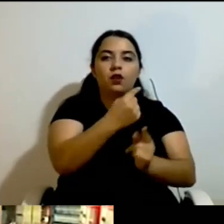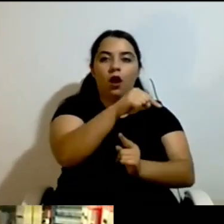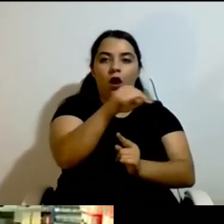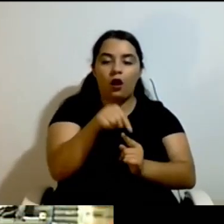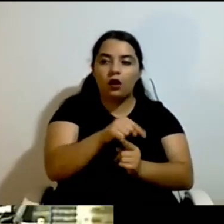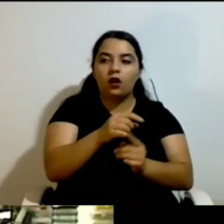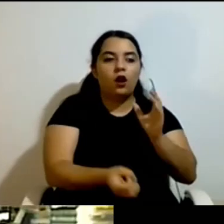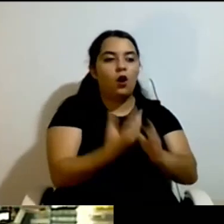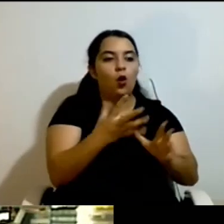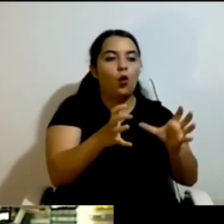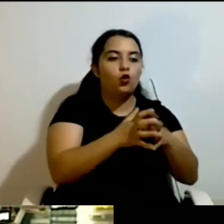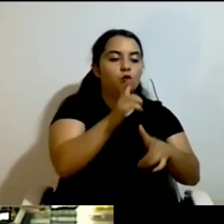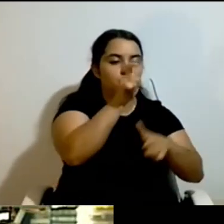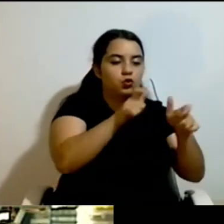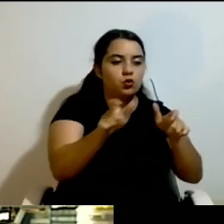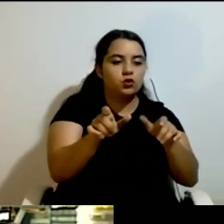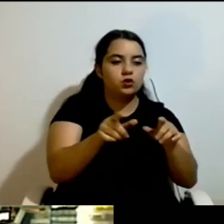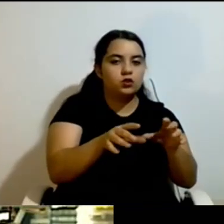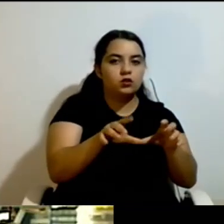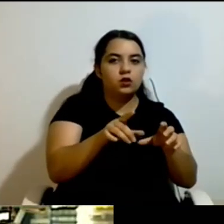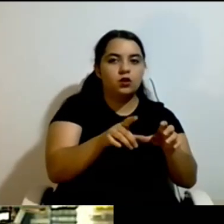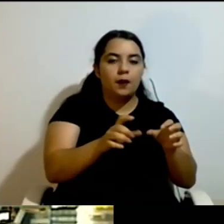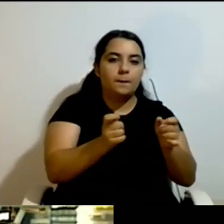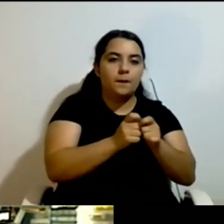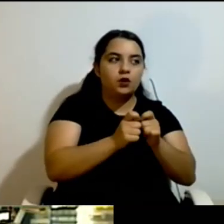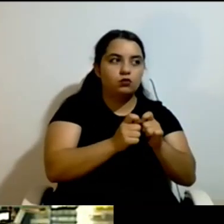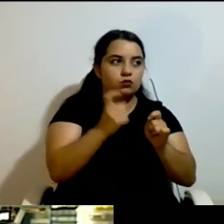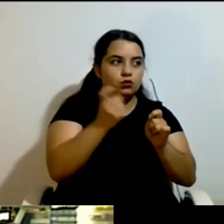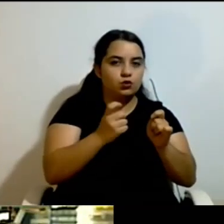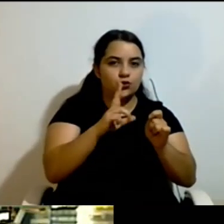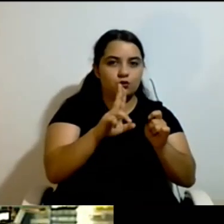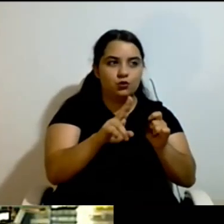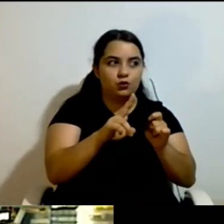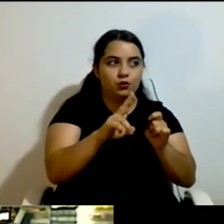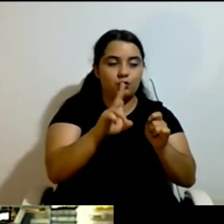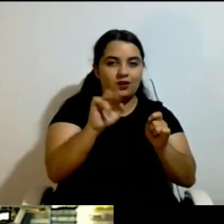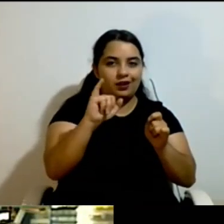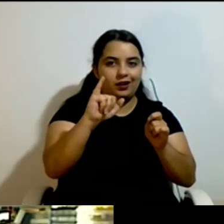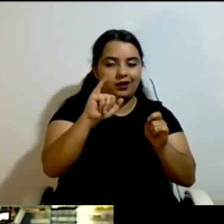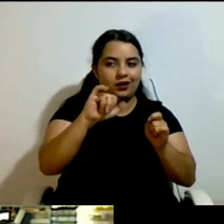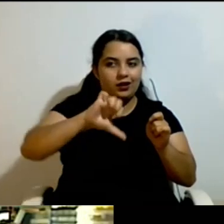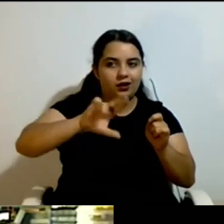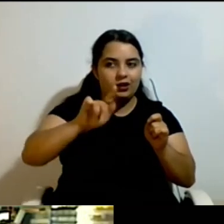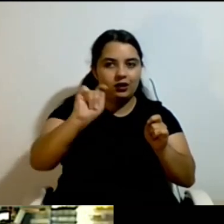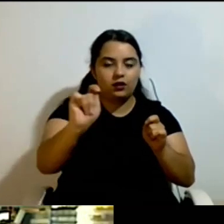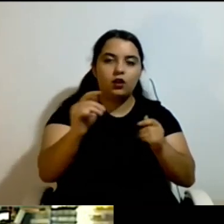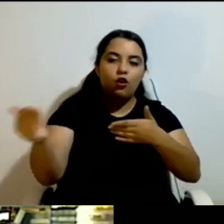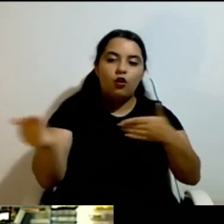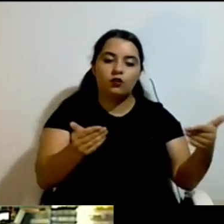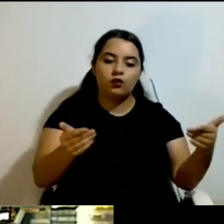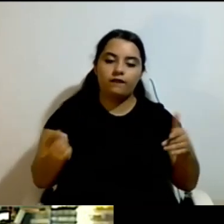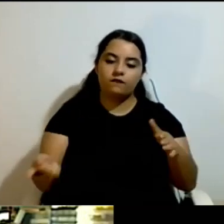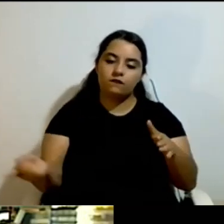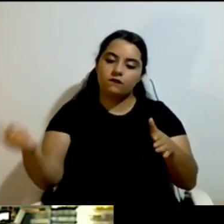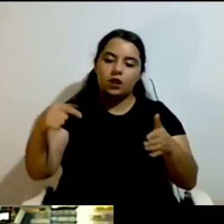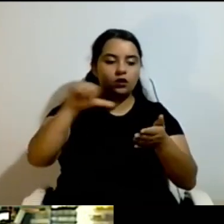the big surroundings of Zurich, and invited them to come once a month to our center and discuss their problems between